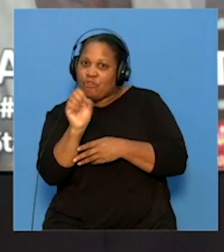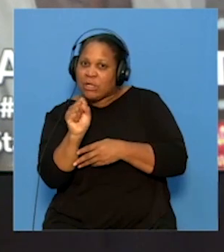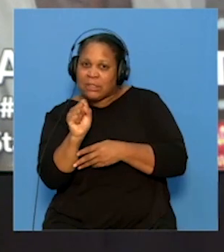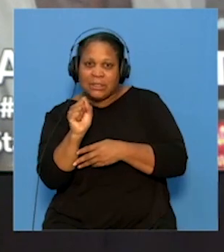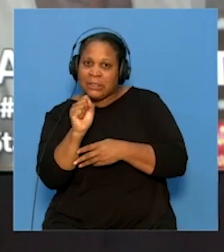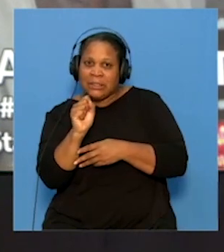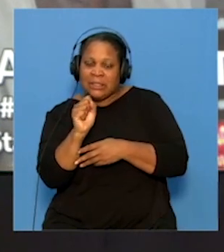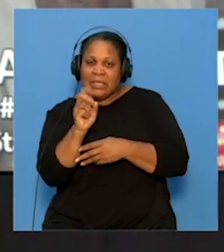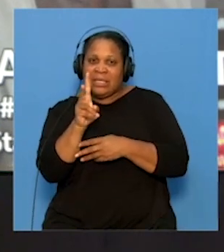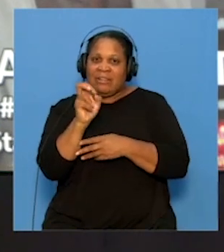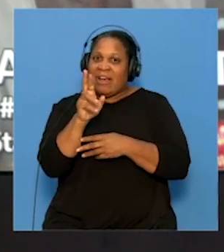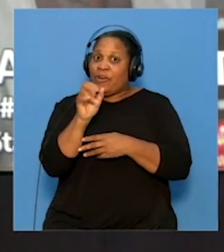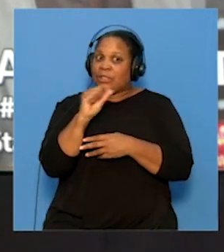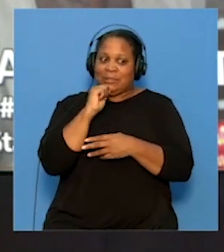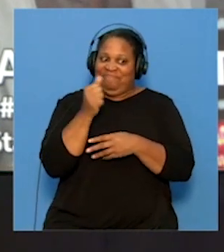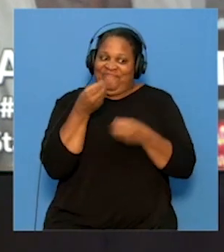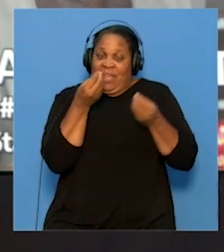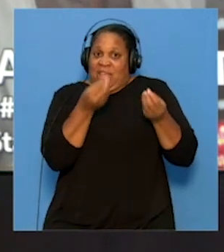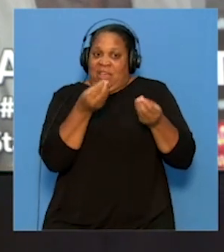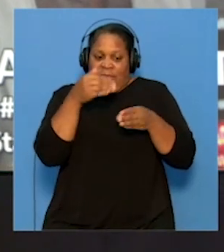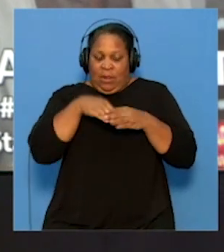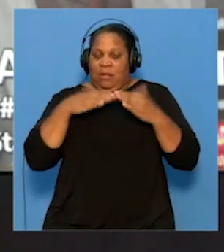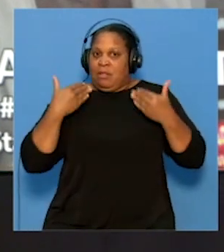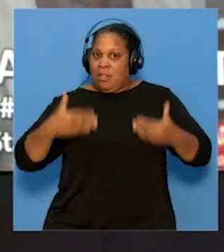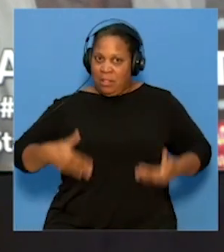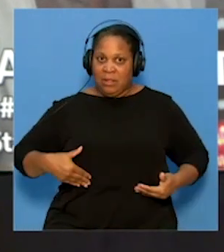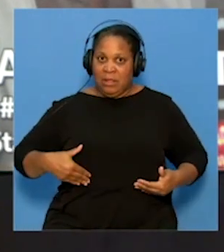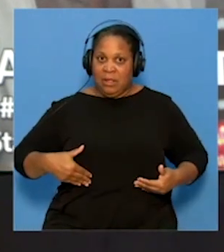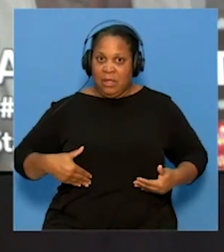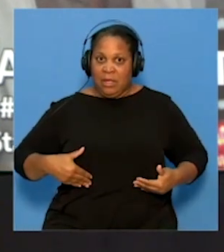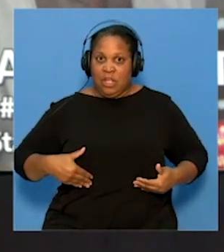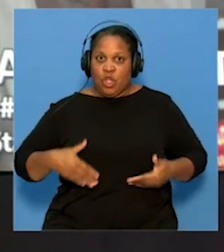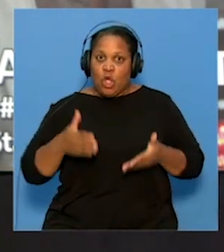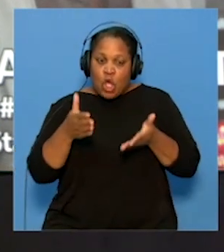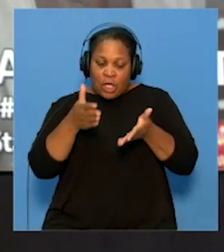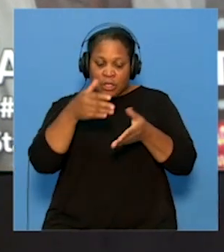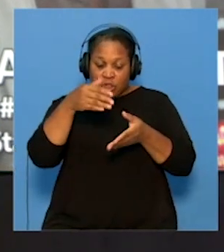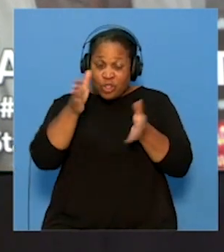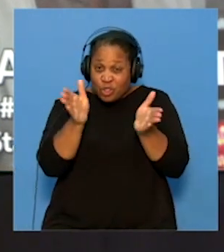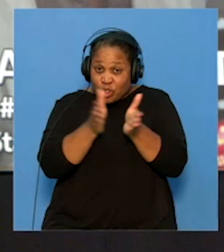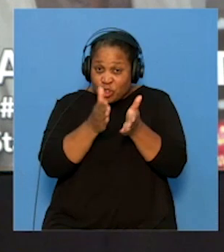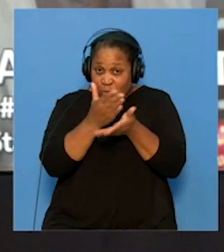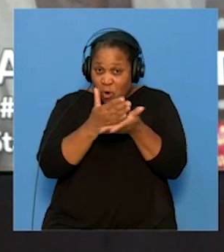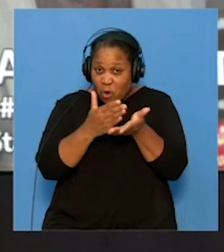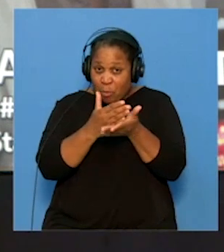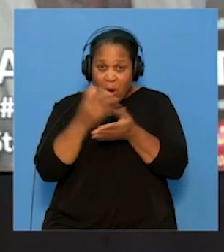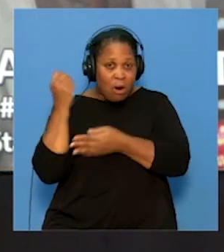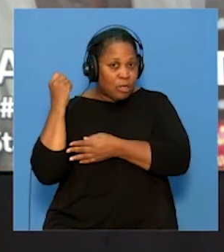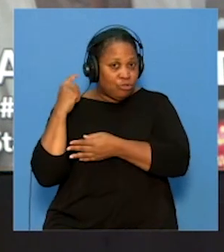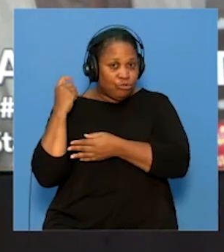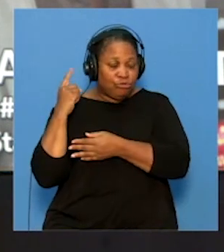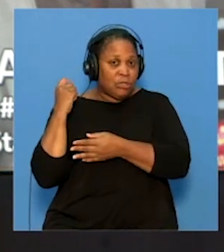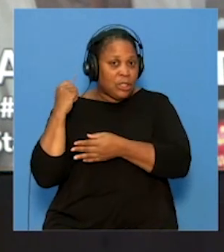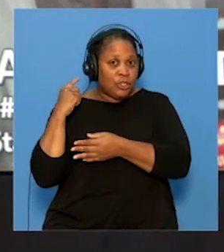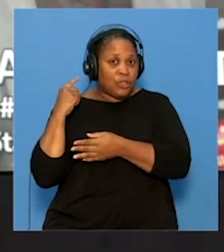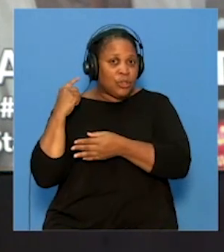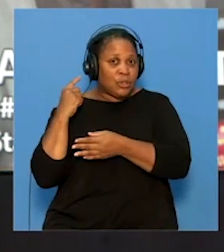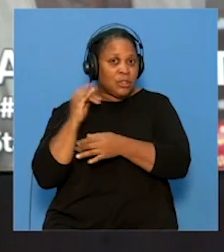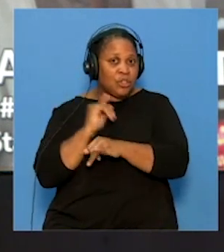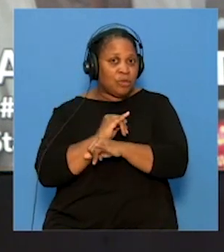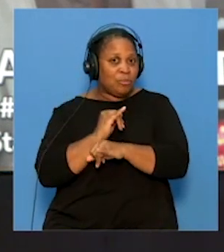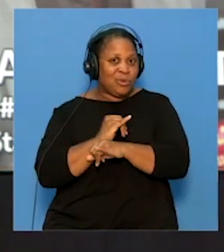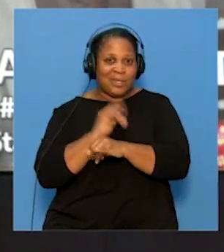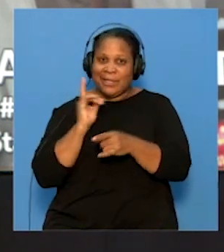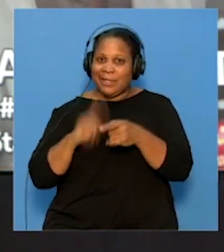is not given to the person. This small part that your body will see will trigger the immune response but cannot